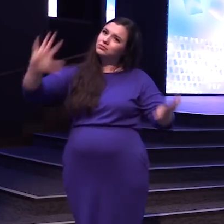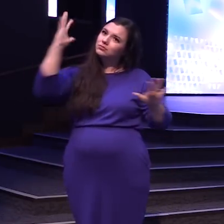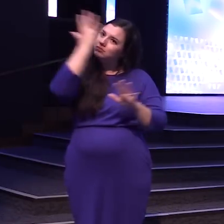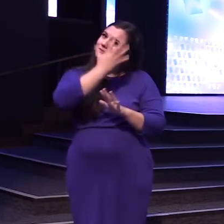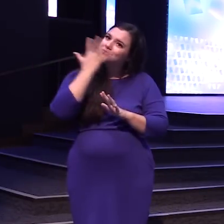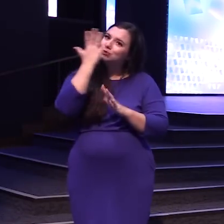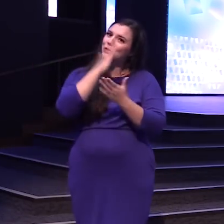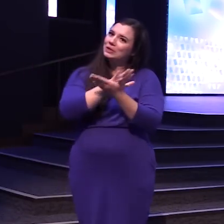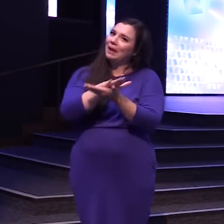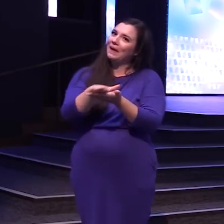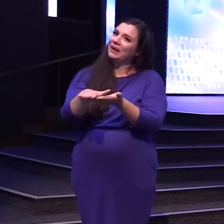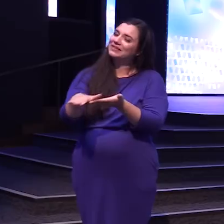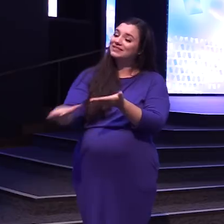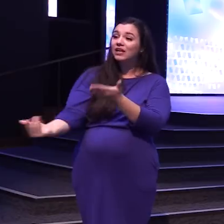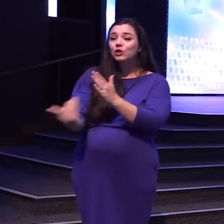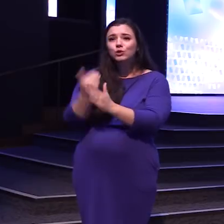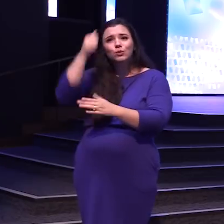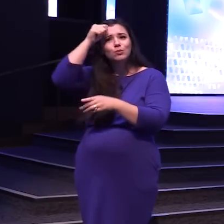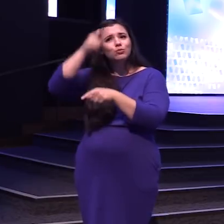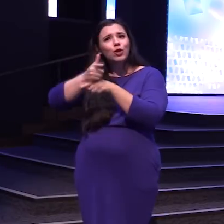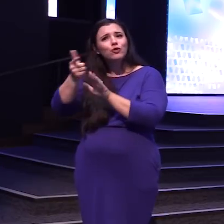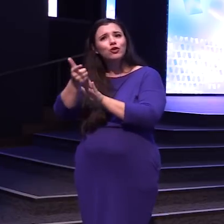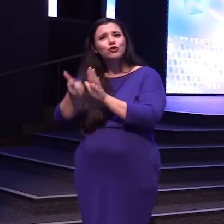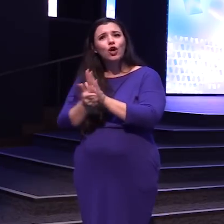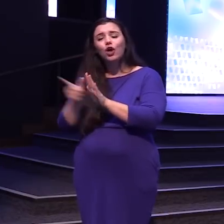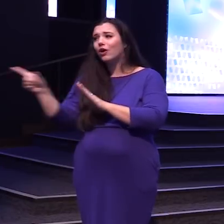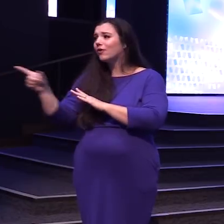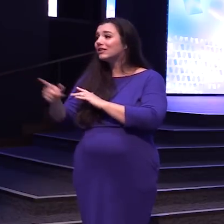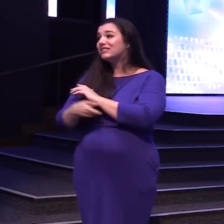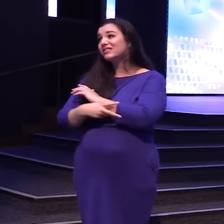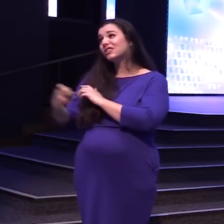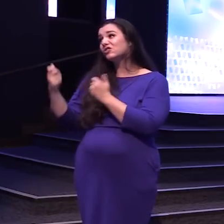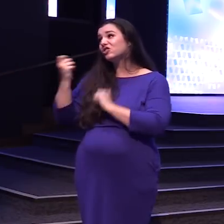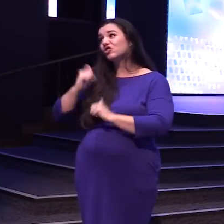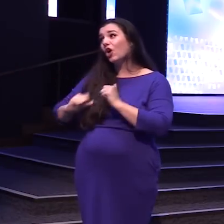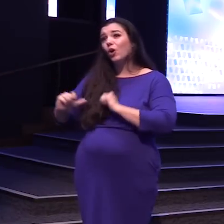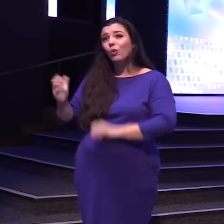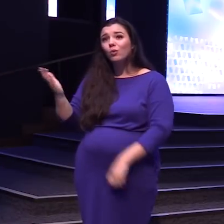And your brand new brother-in-law Steals the show